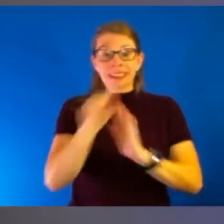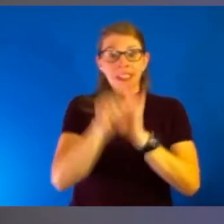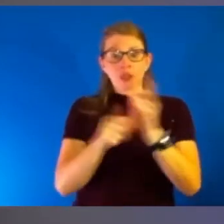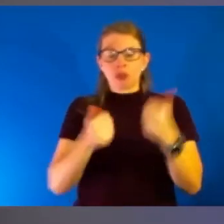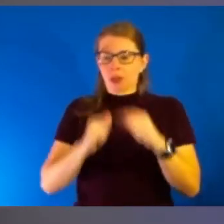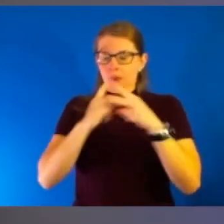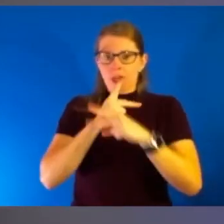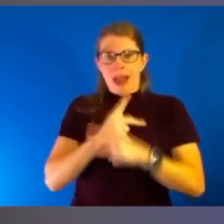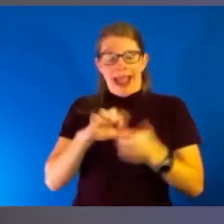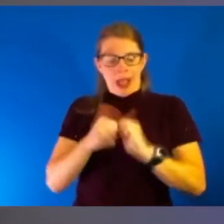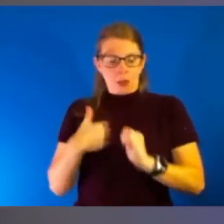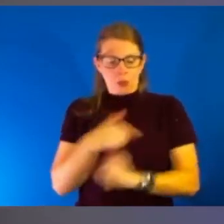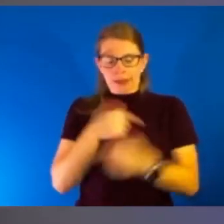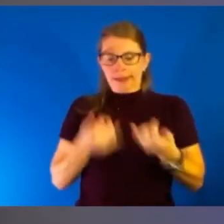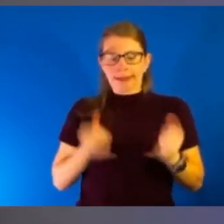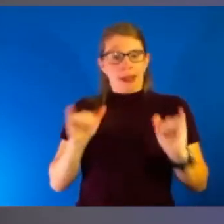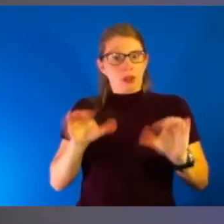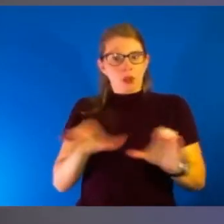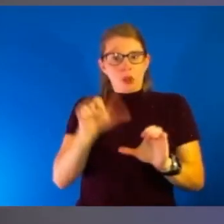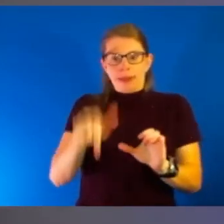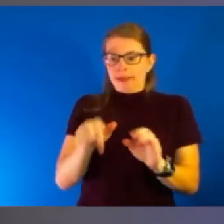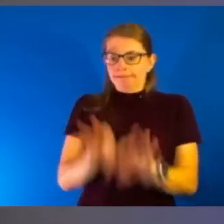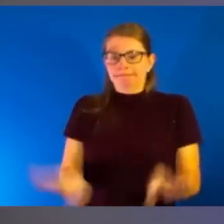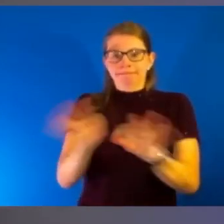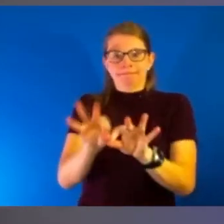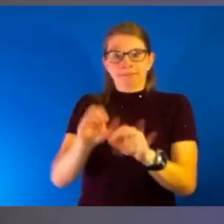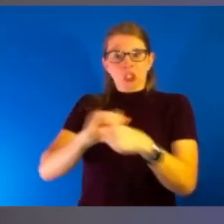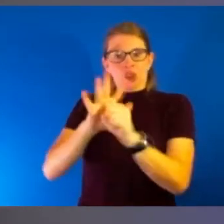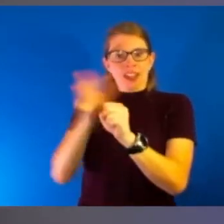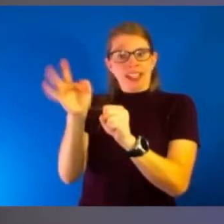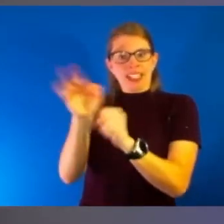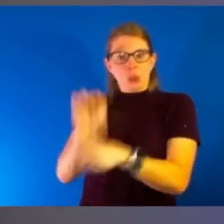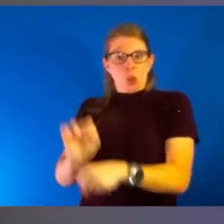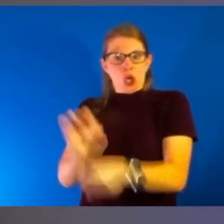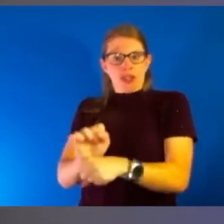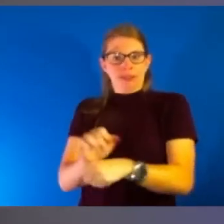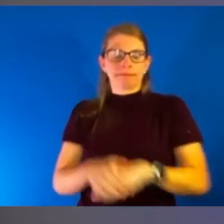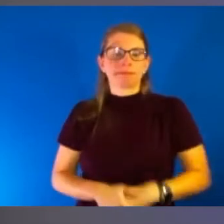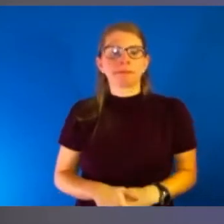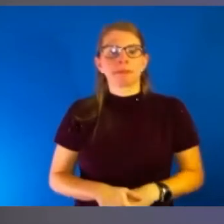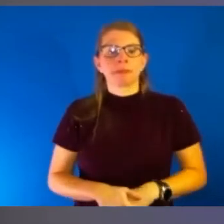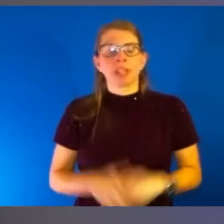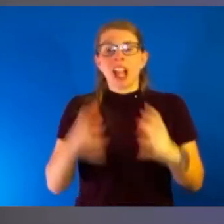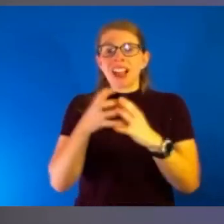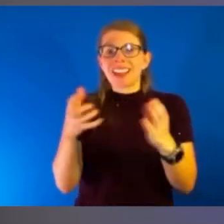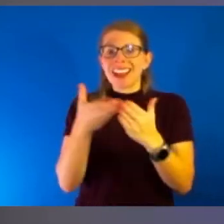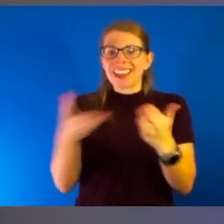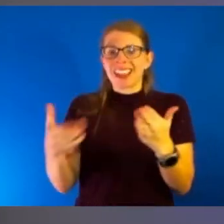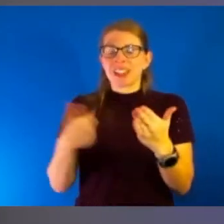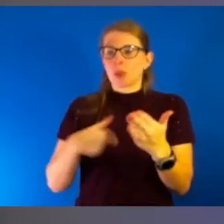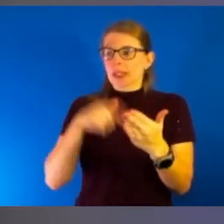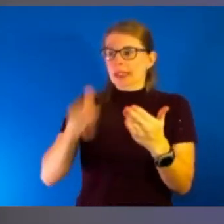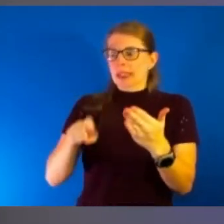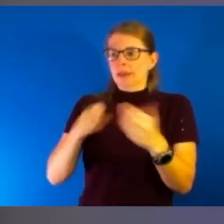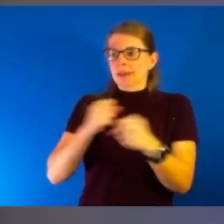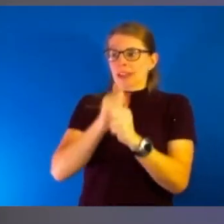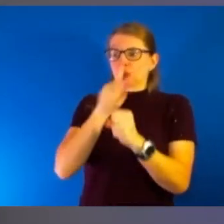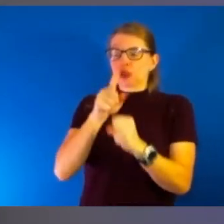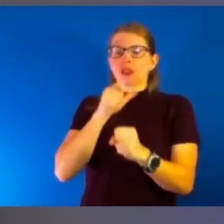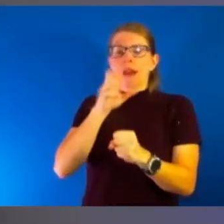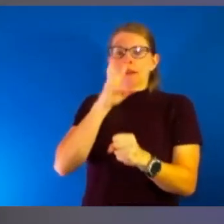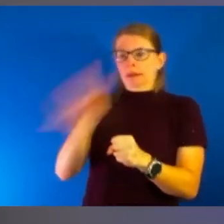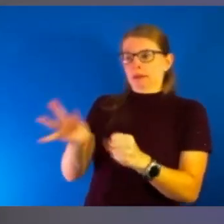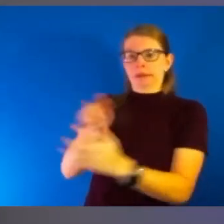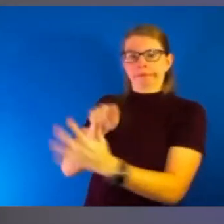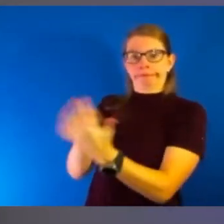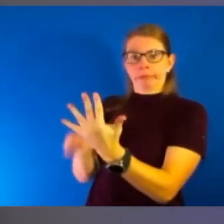still do this very important COVID-19 work. But there's a lot of things that we need to make sure that we're not neglecting. All the other public health